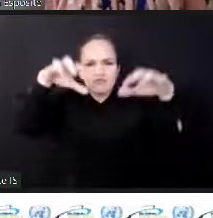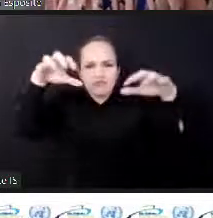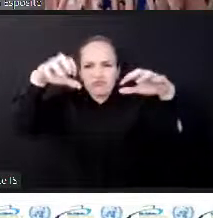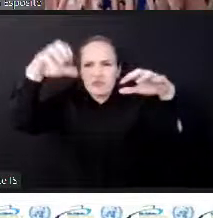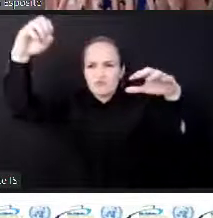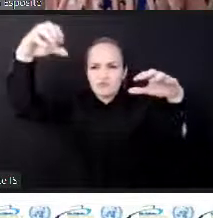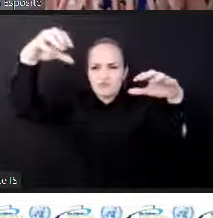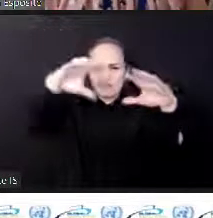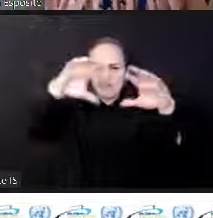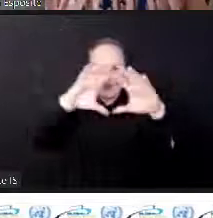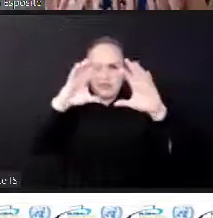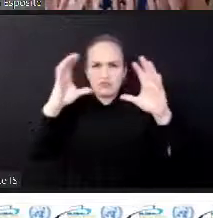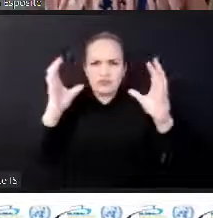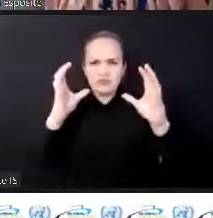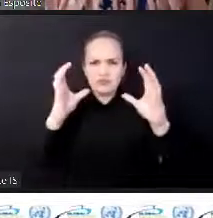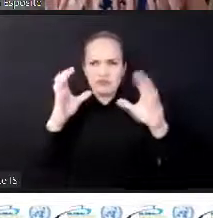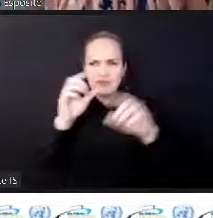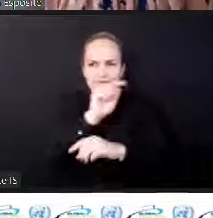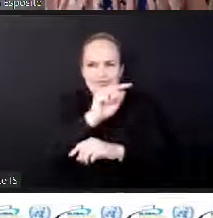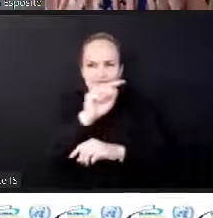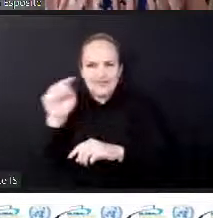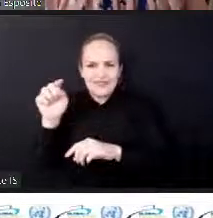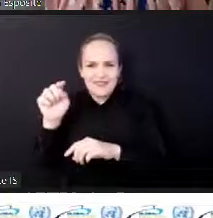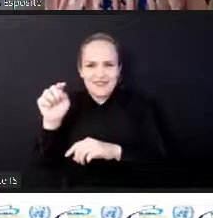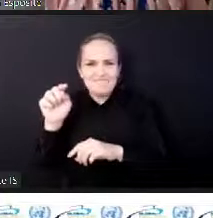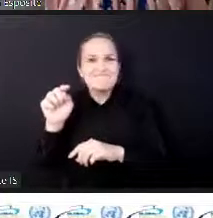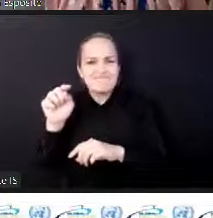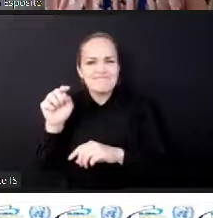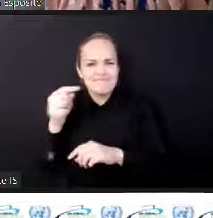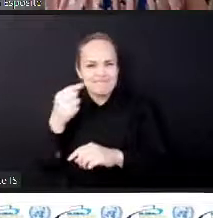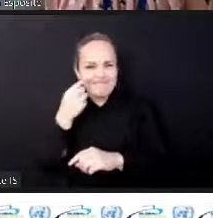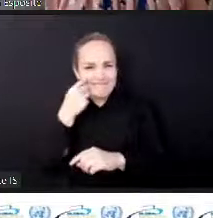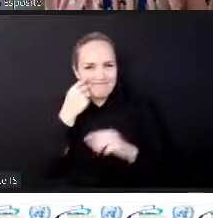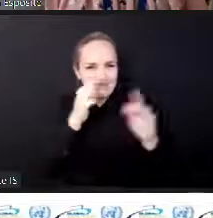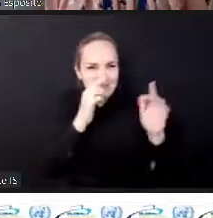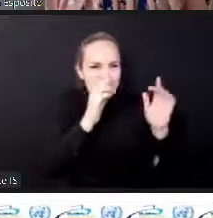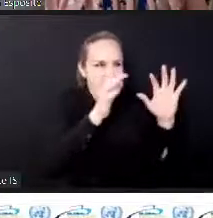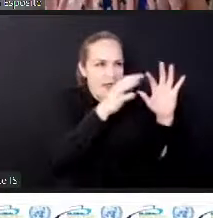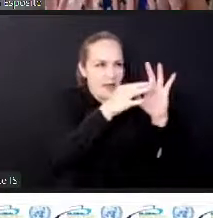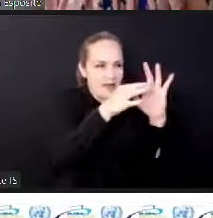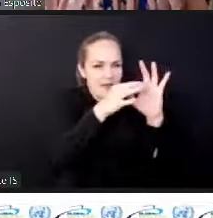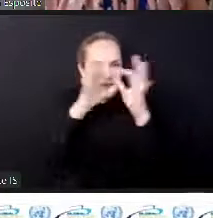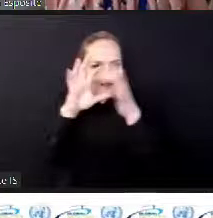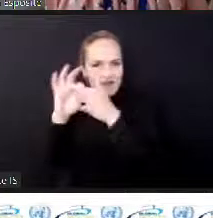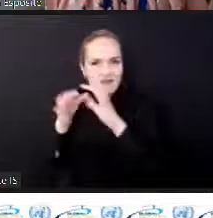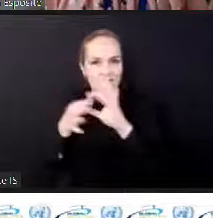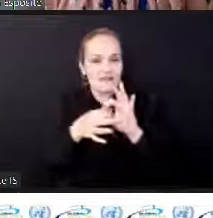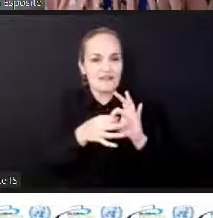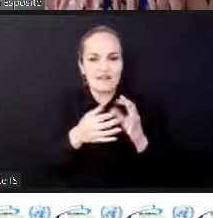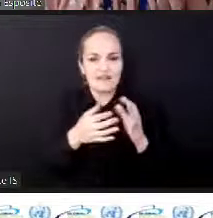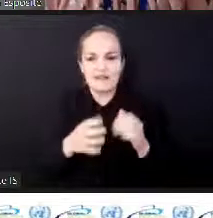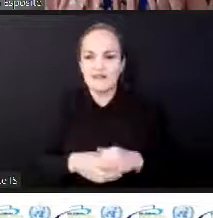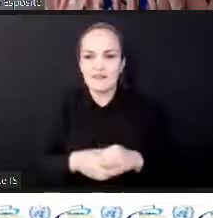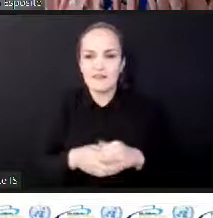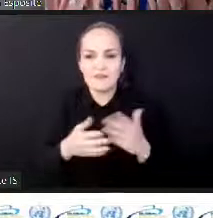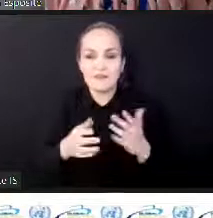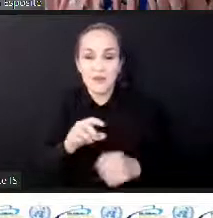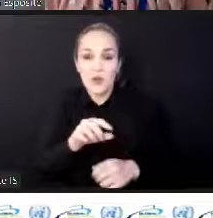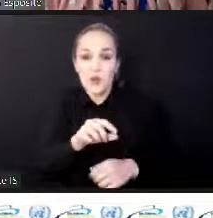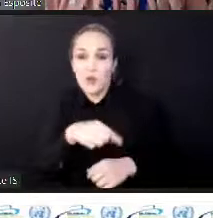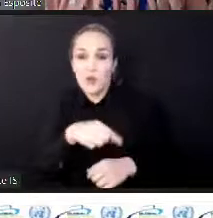So with that in mind, the other good news is, of course, that we can use this whole